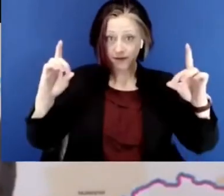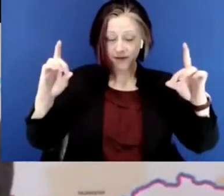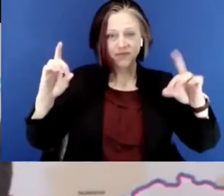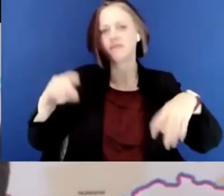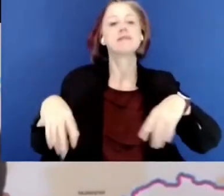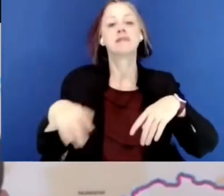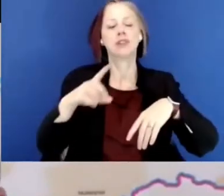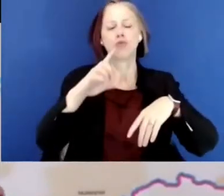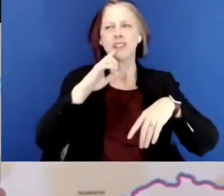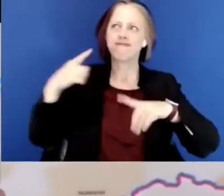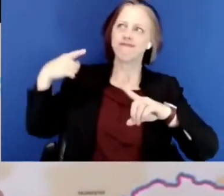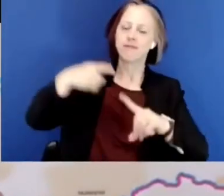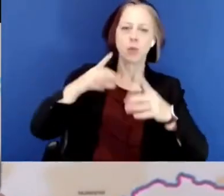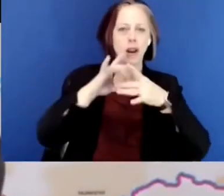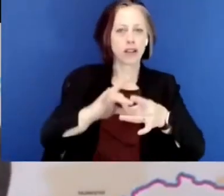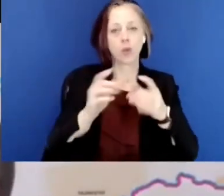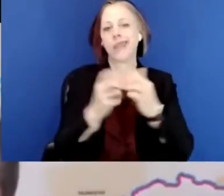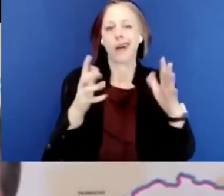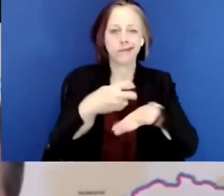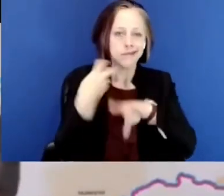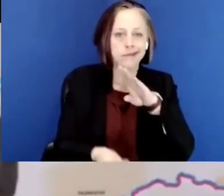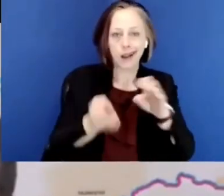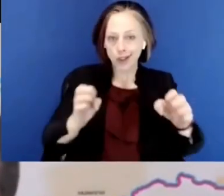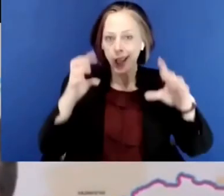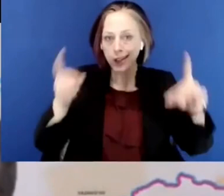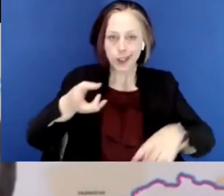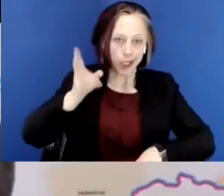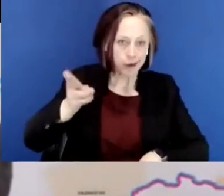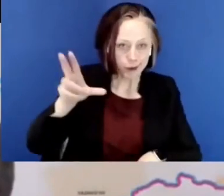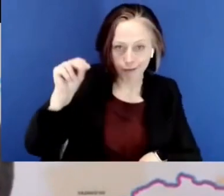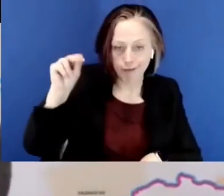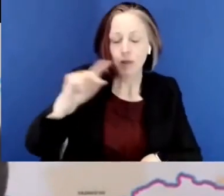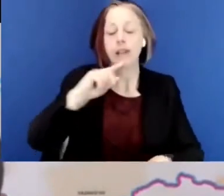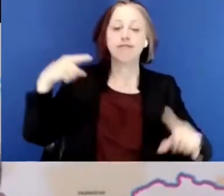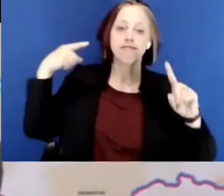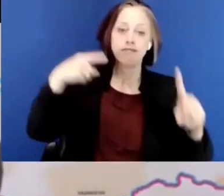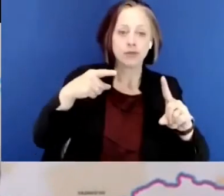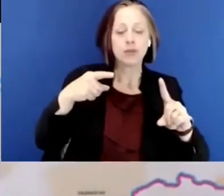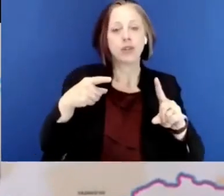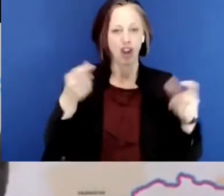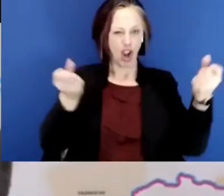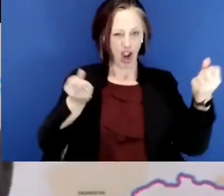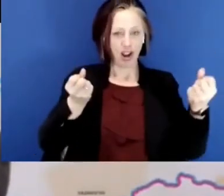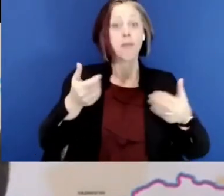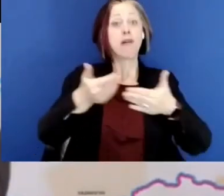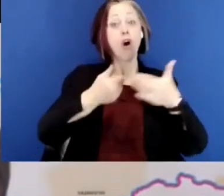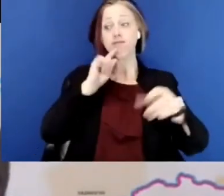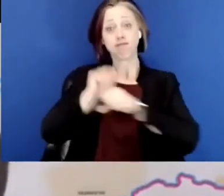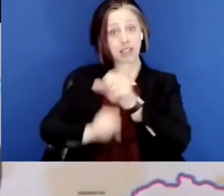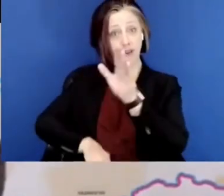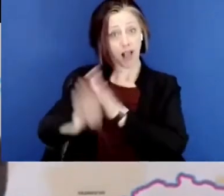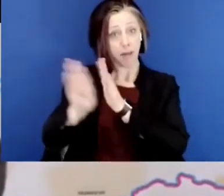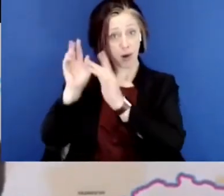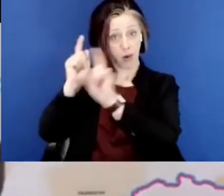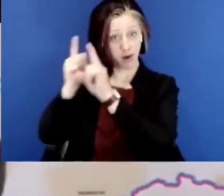is, it actually goes back to, without getting into the sort of education history, it goes back to Dakar. Before,